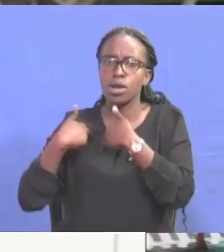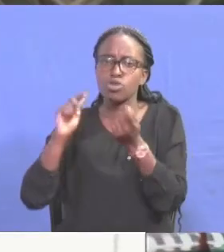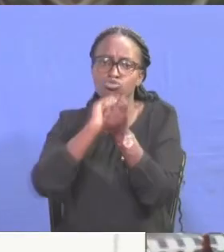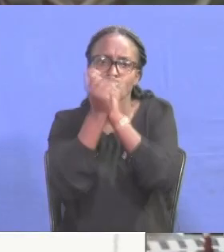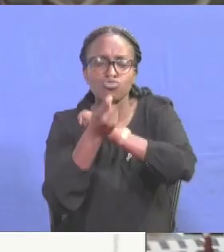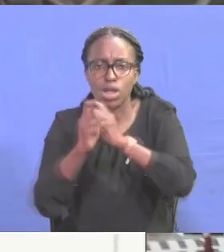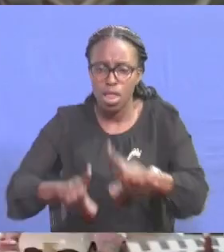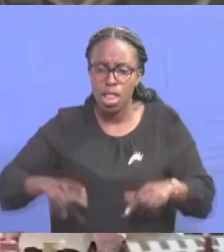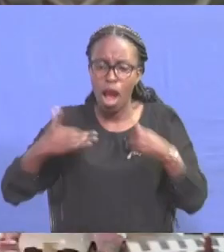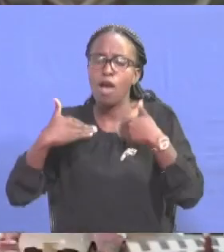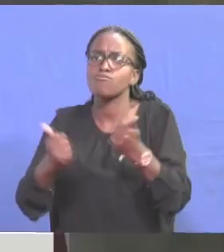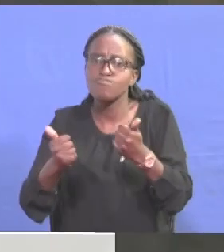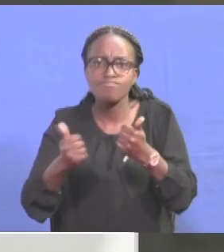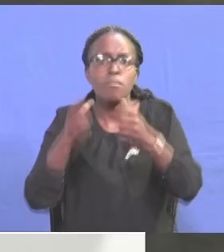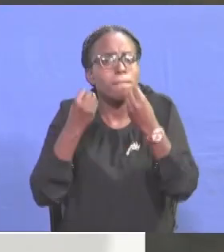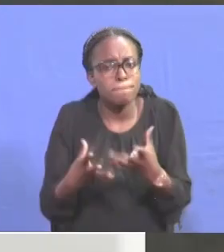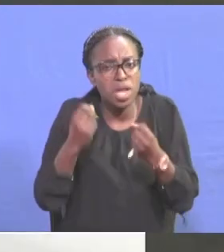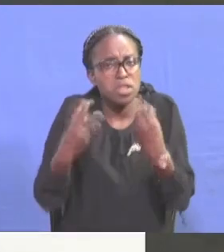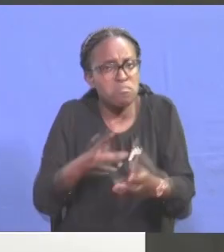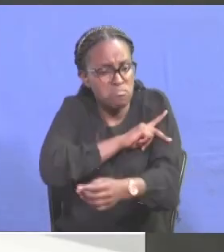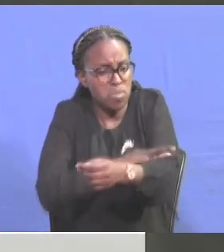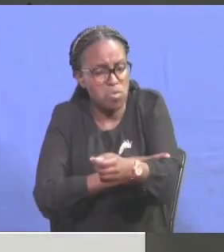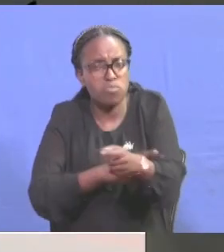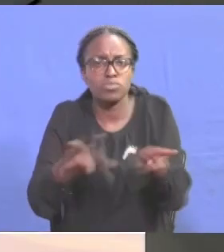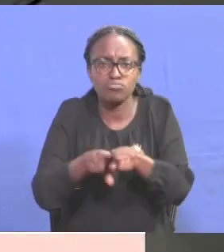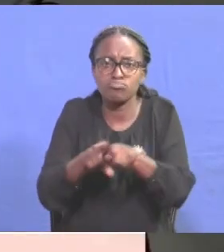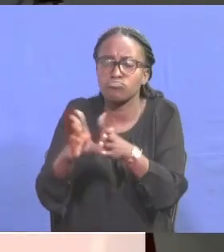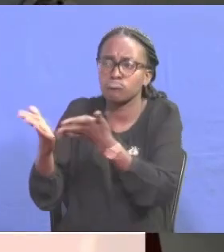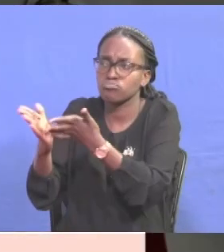substations and other power infrastructure developments. The of the of the